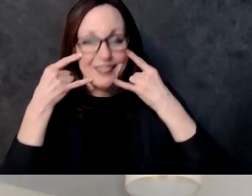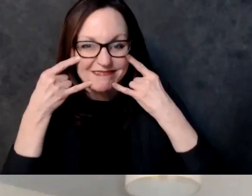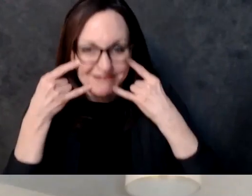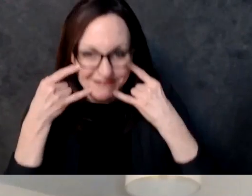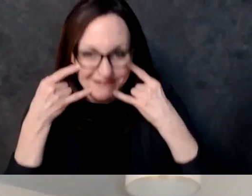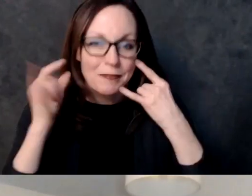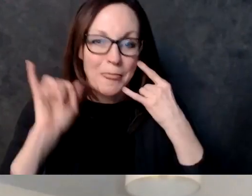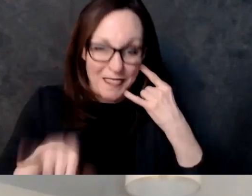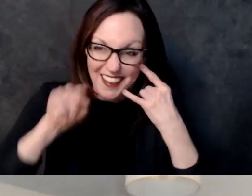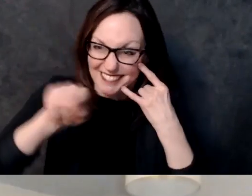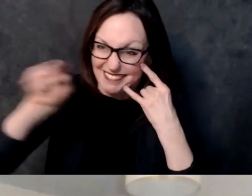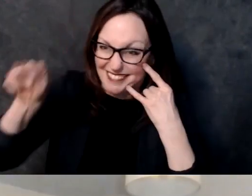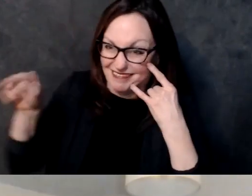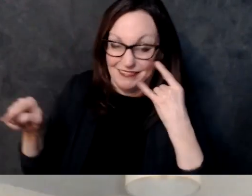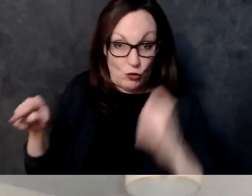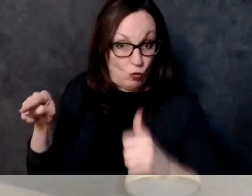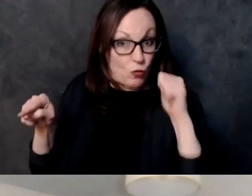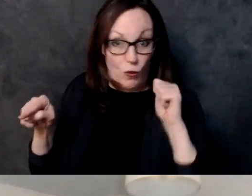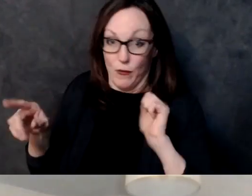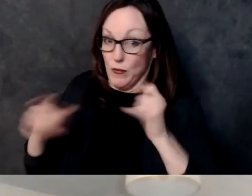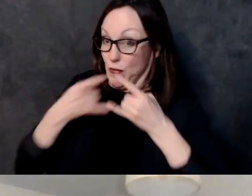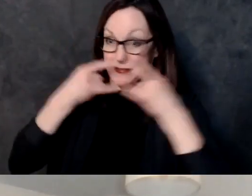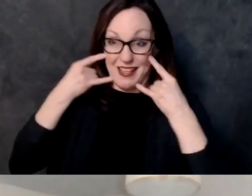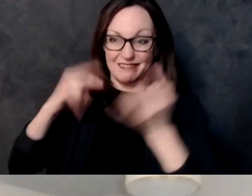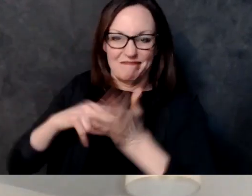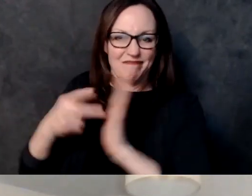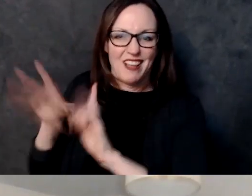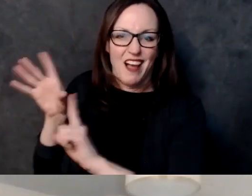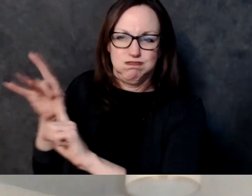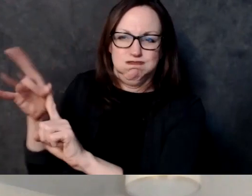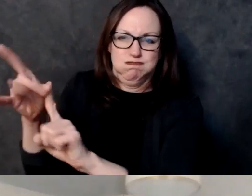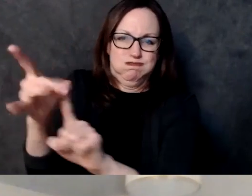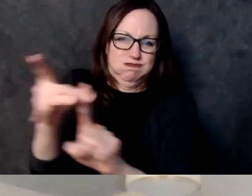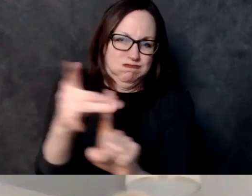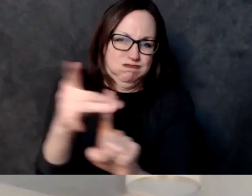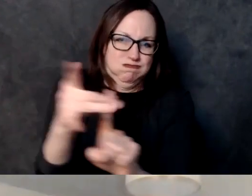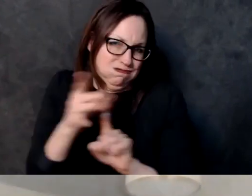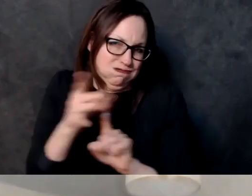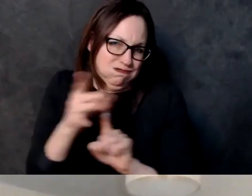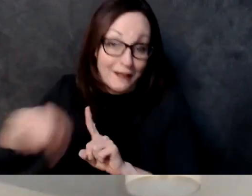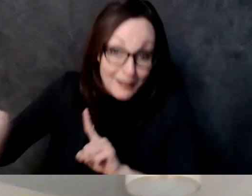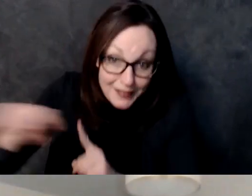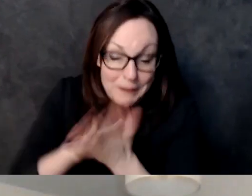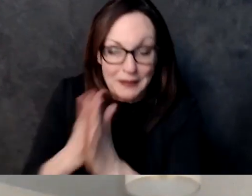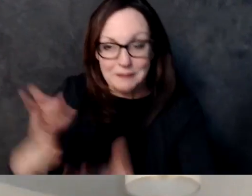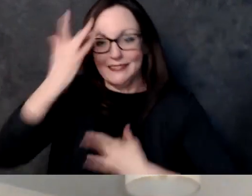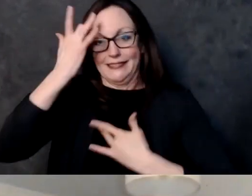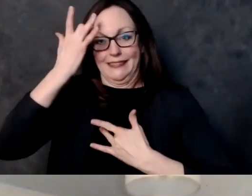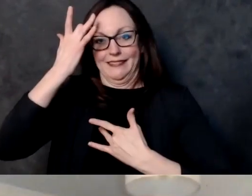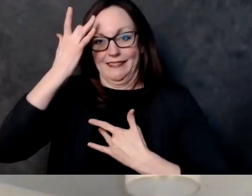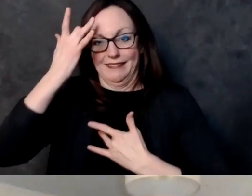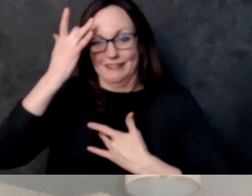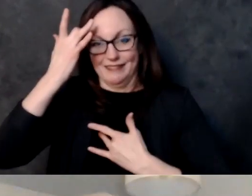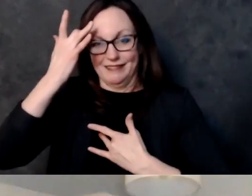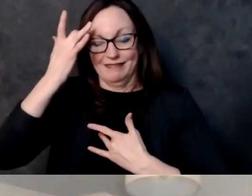um so yeah uh and then representative sannicki um yeah yep yep go ahead and